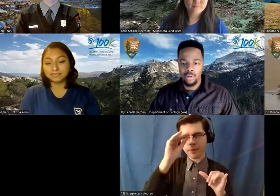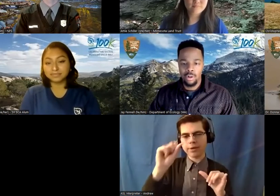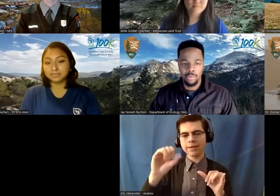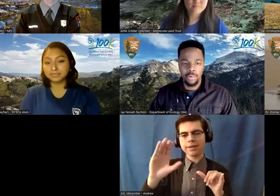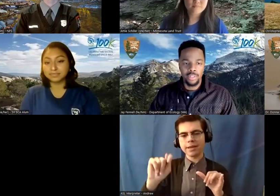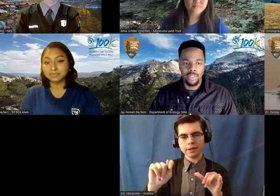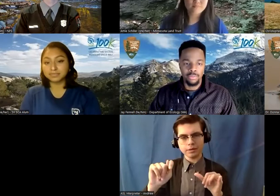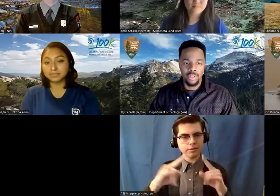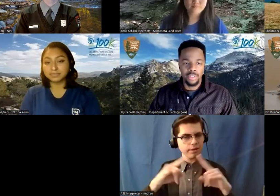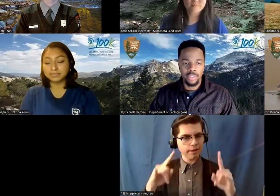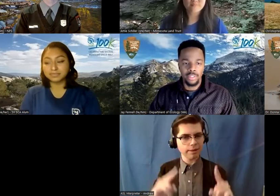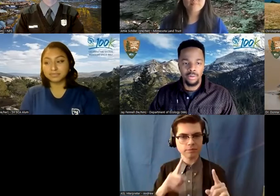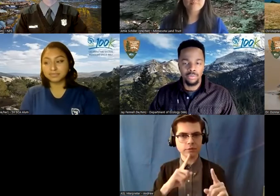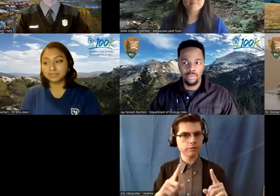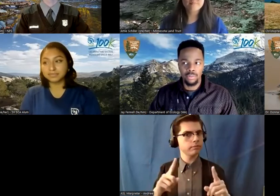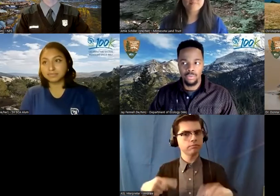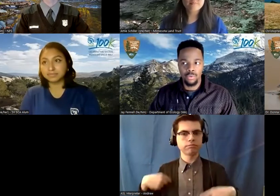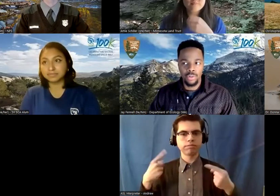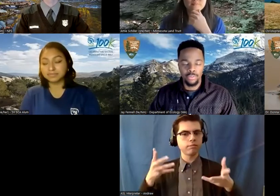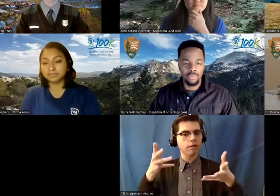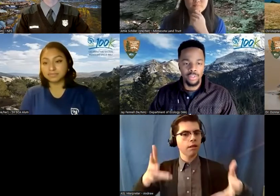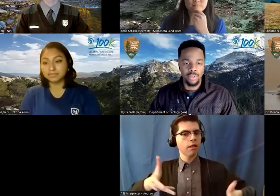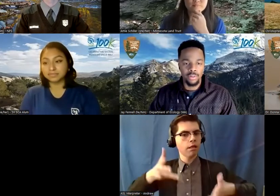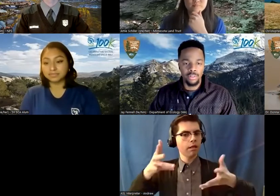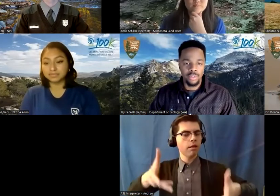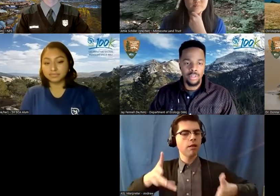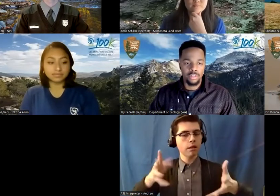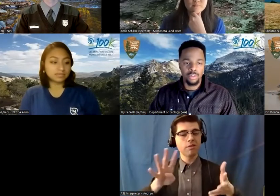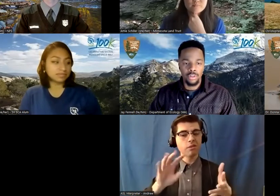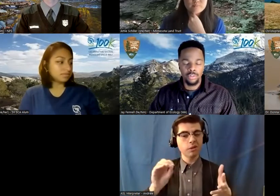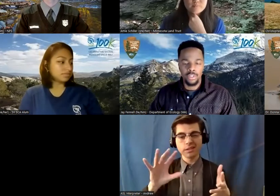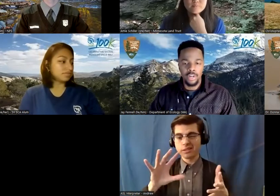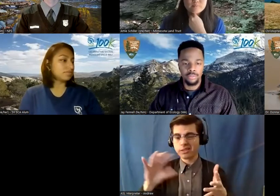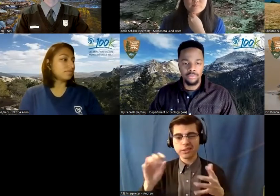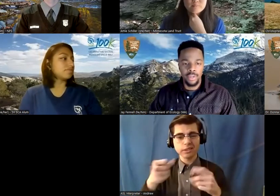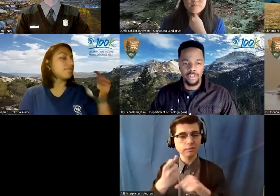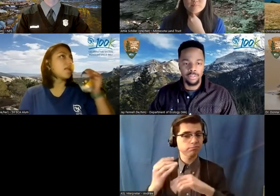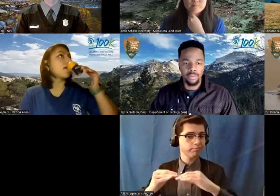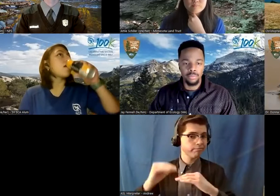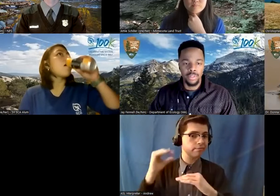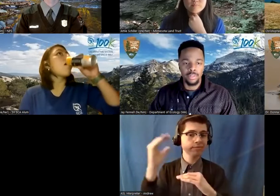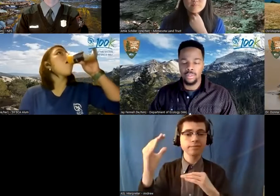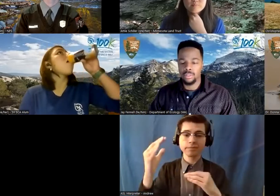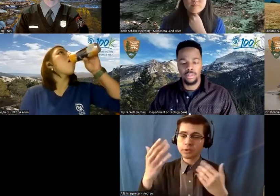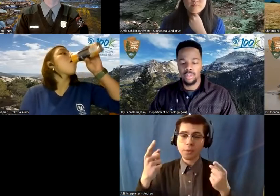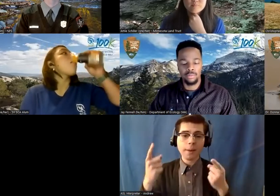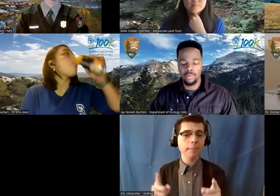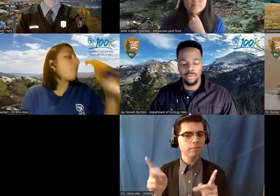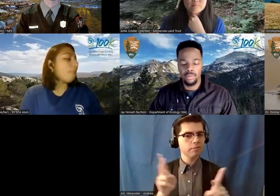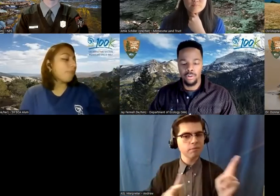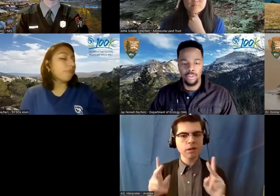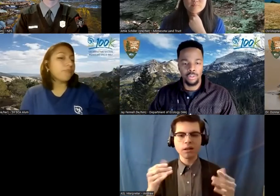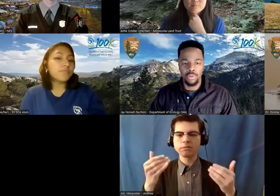uh all but abandoned for i think over 40 or 50 years and so there was a lot of vandalism and just kind